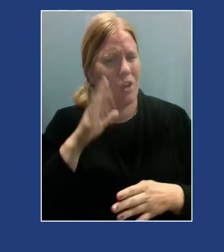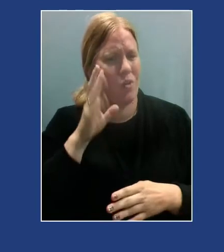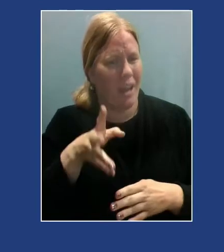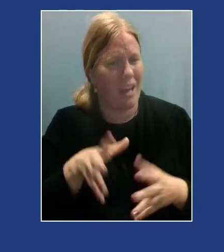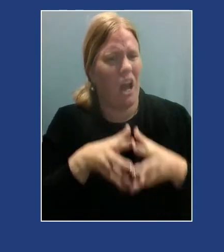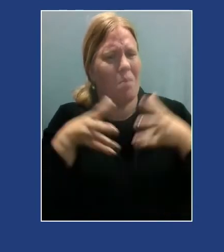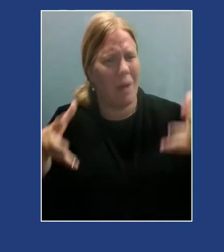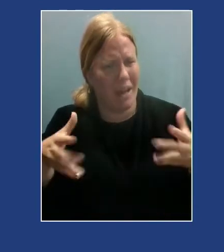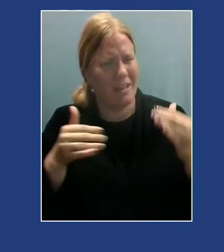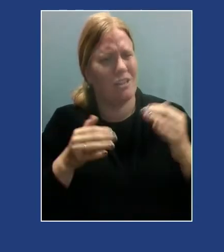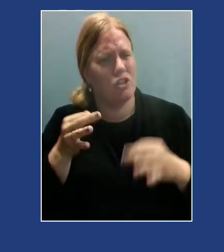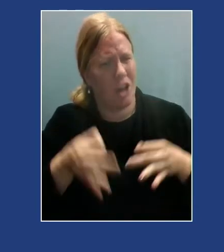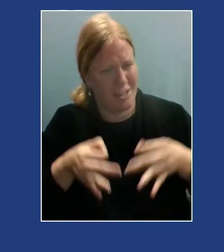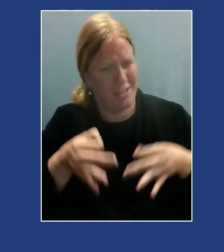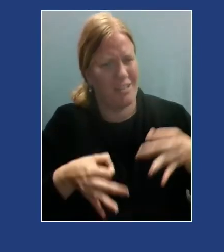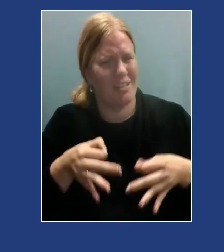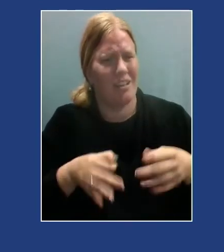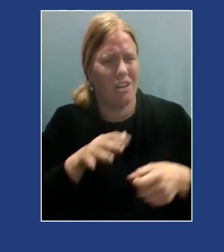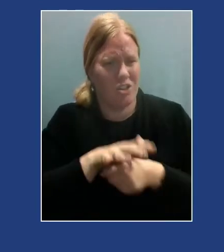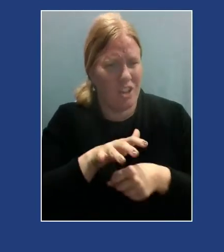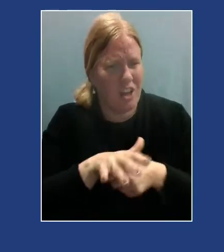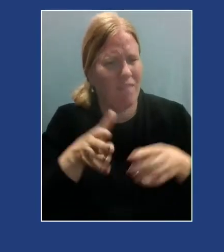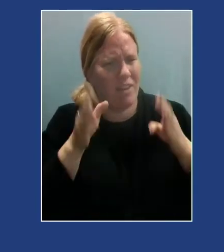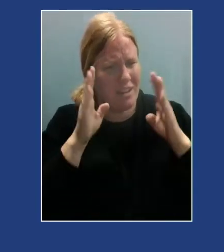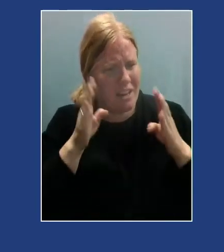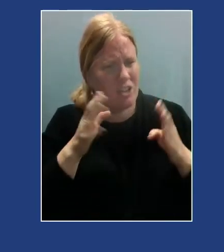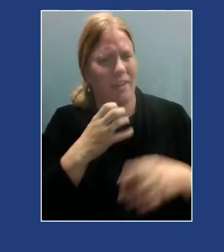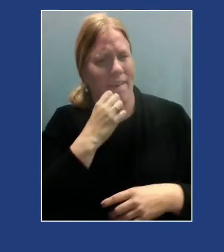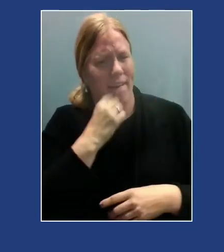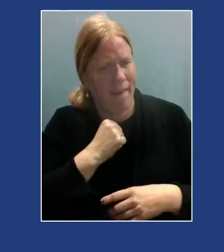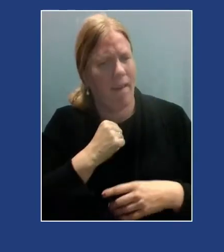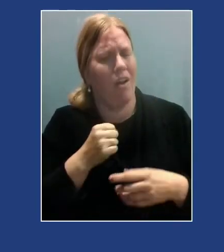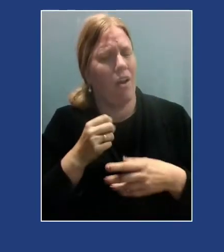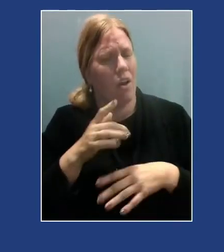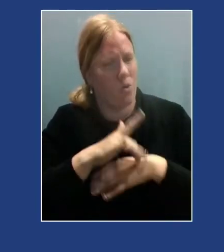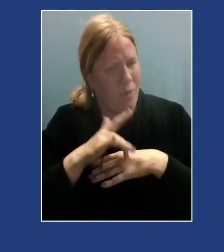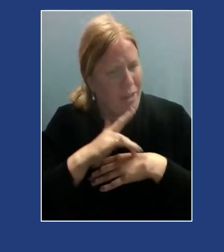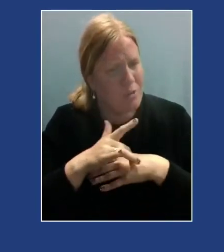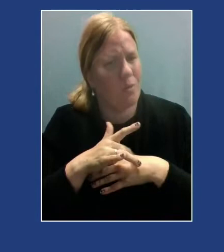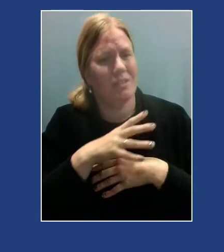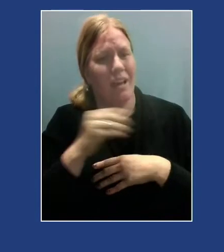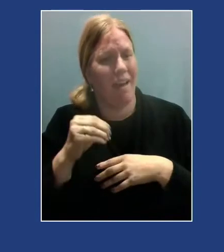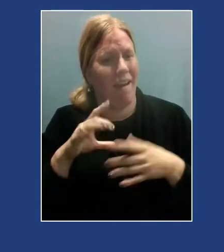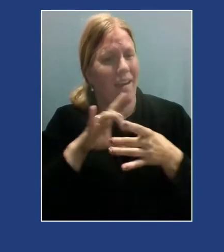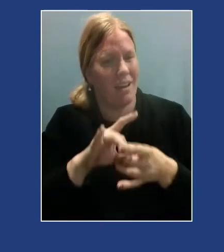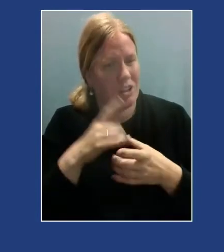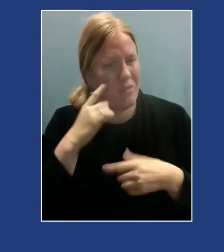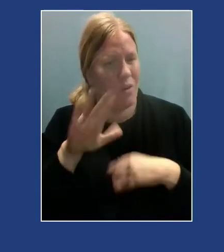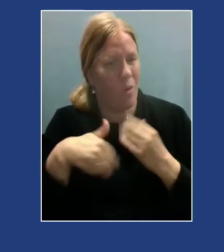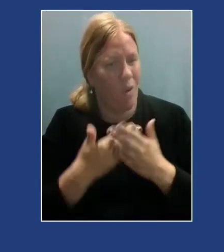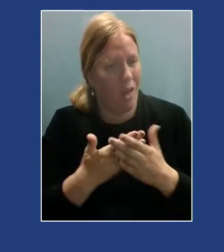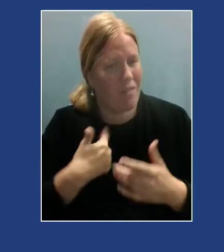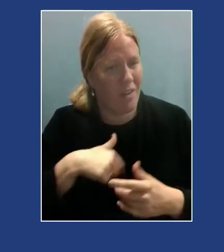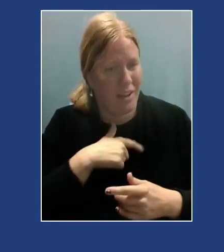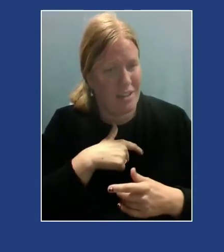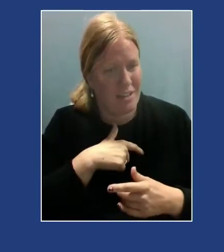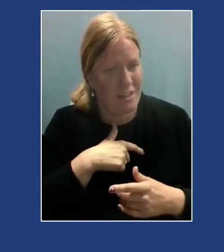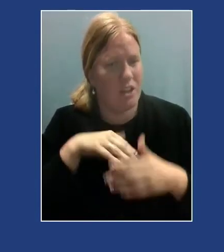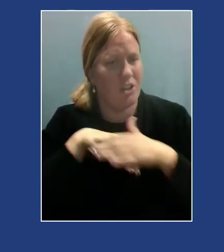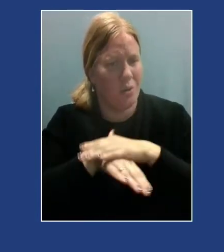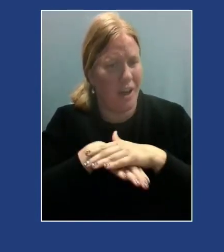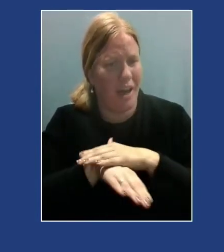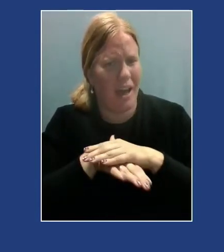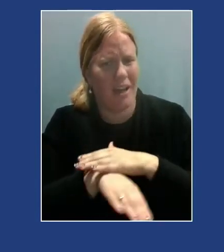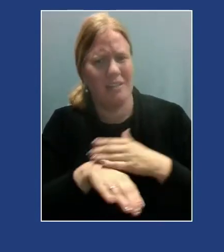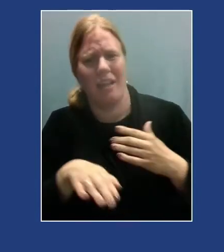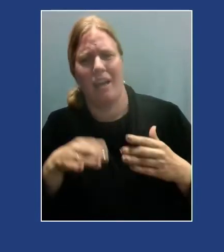The understanding that there is enough attention, care, resource, and connection for all of us to access belonging,